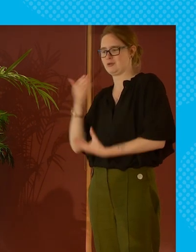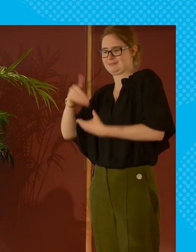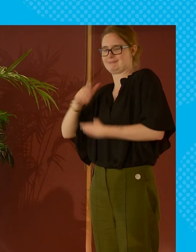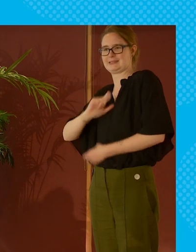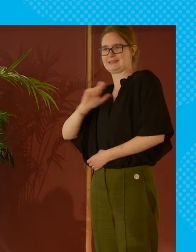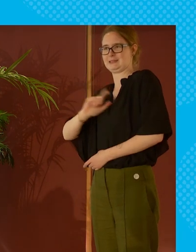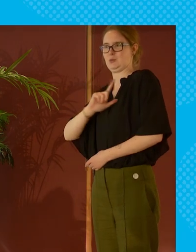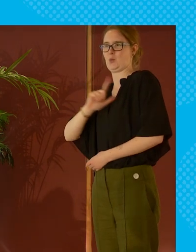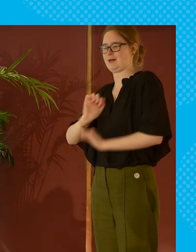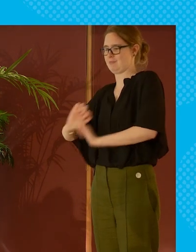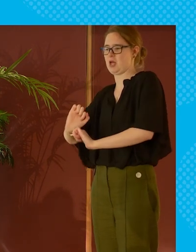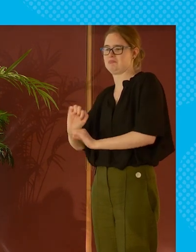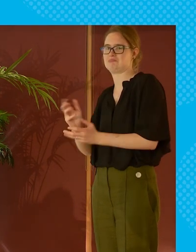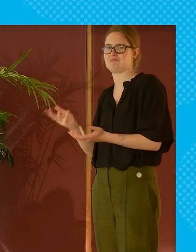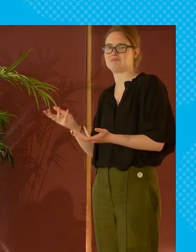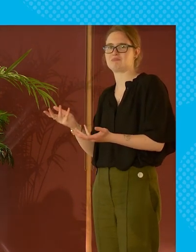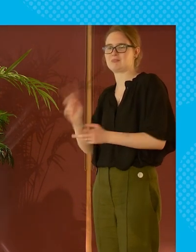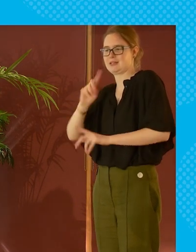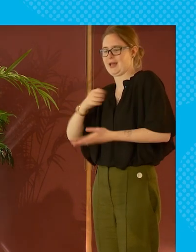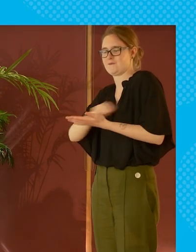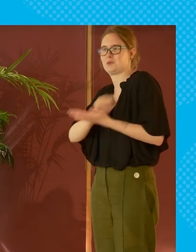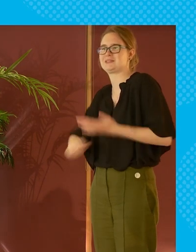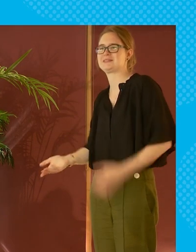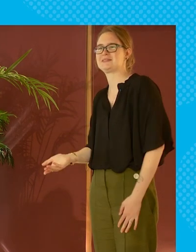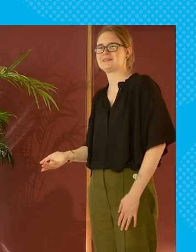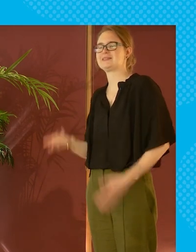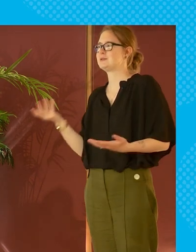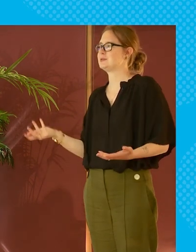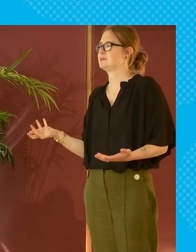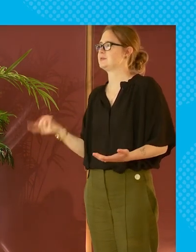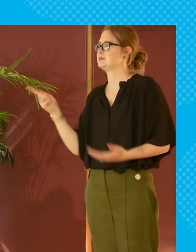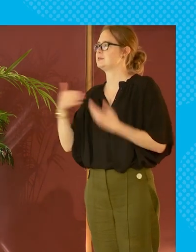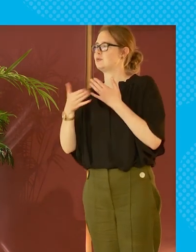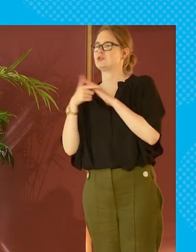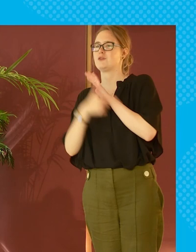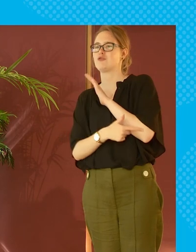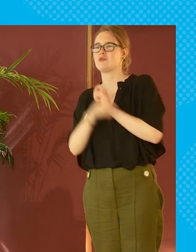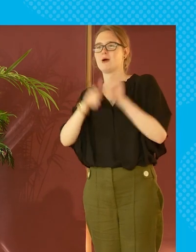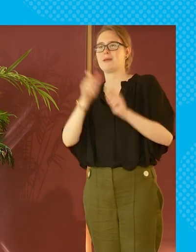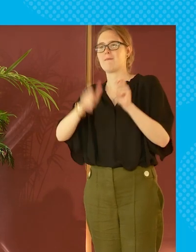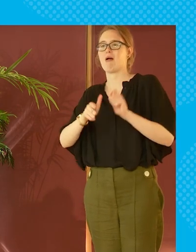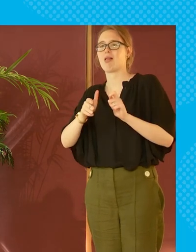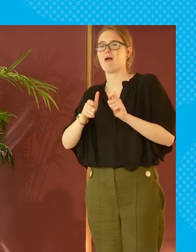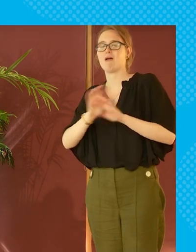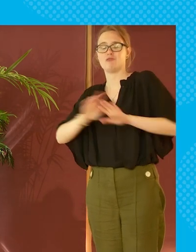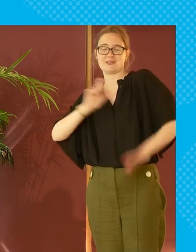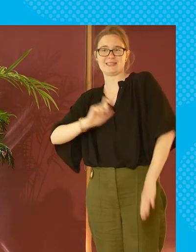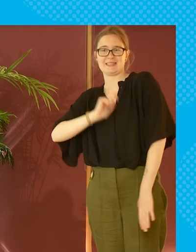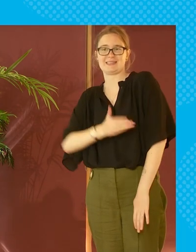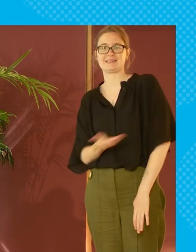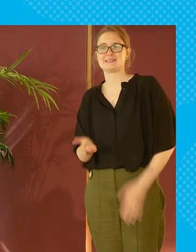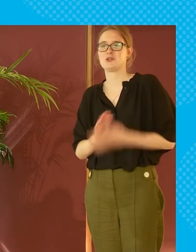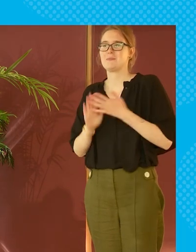considered citizens because they the you know they're not um able to vote yet so do you and some of our most